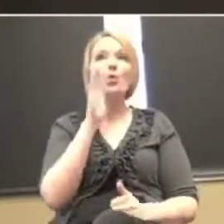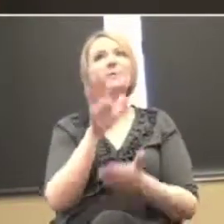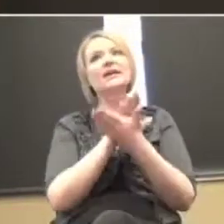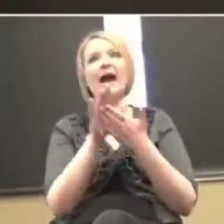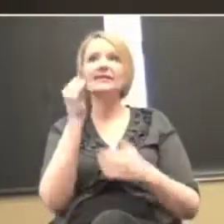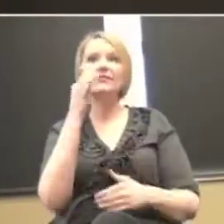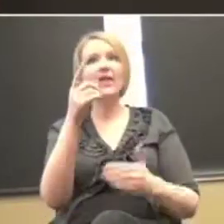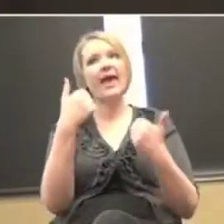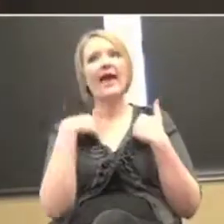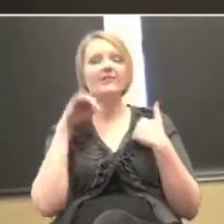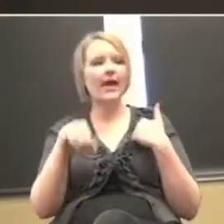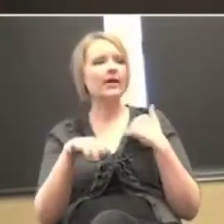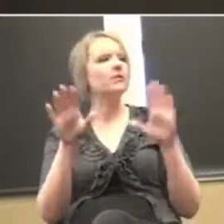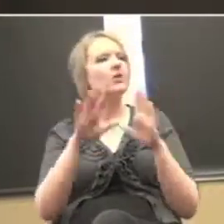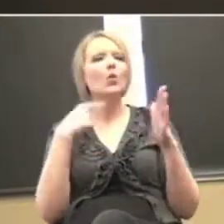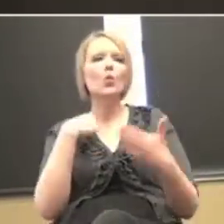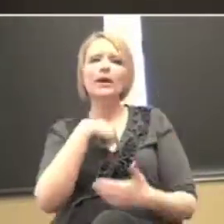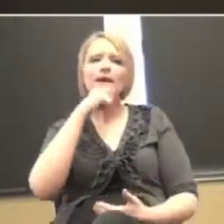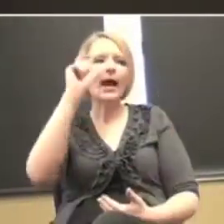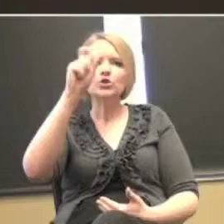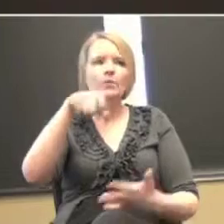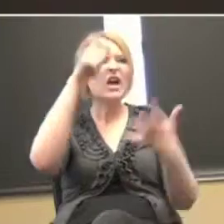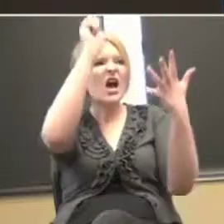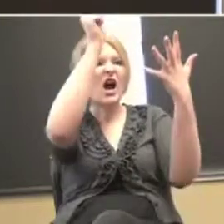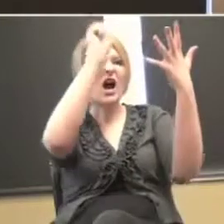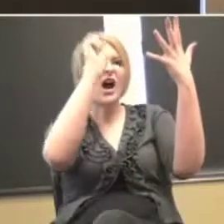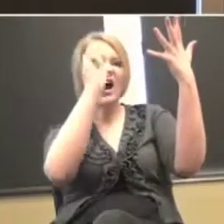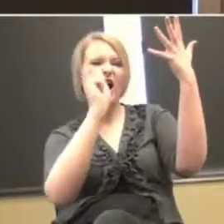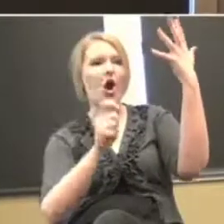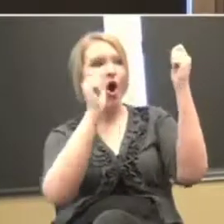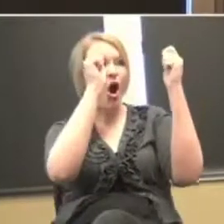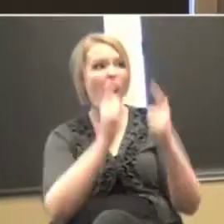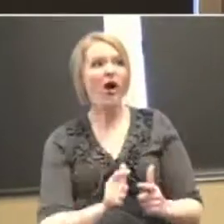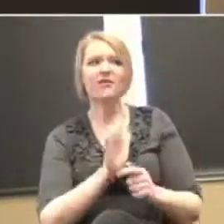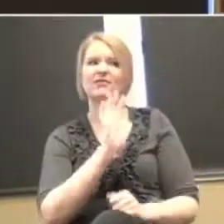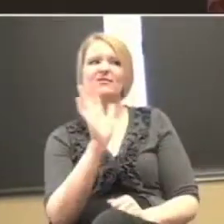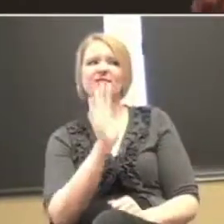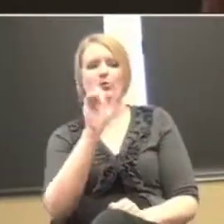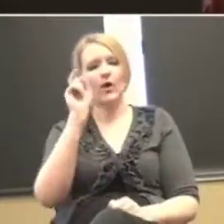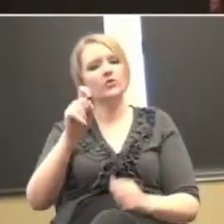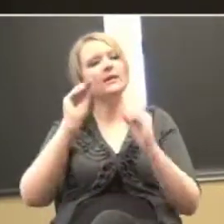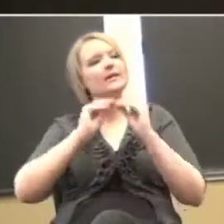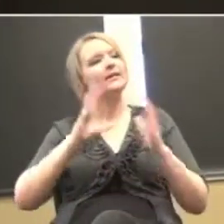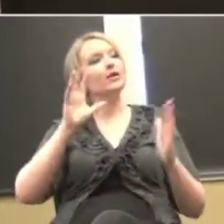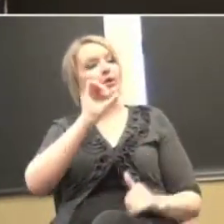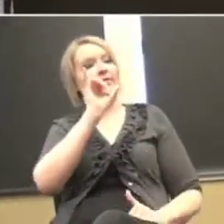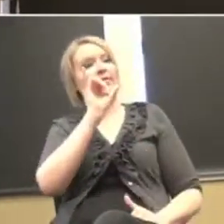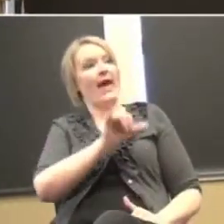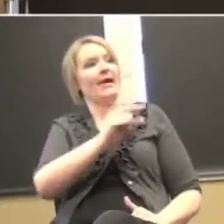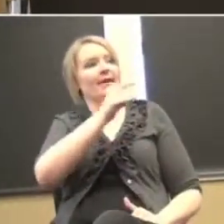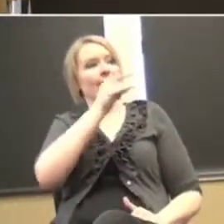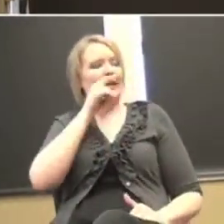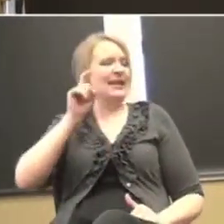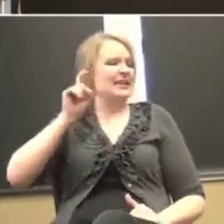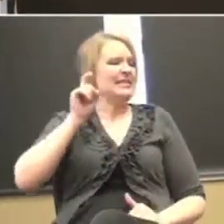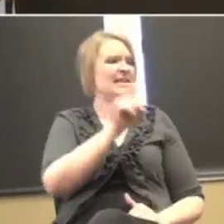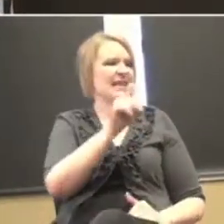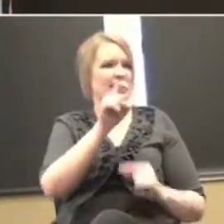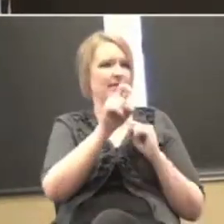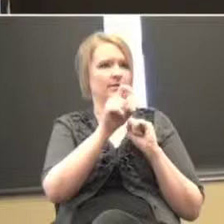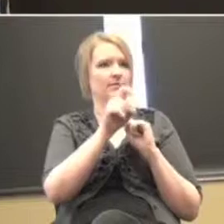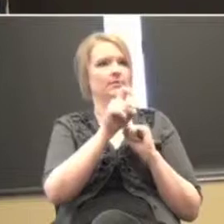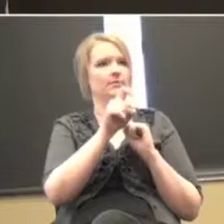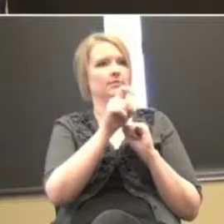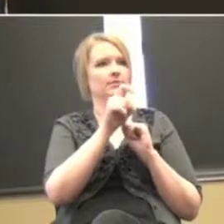should not be checking 30 things that we're doing. There should be very clear this kid needs this accommodation to have a